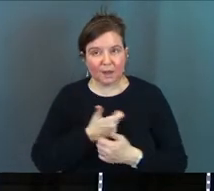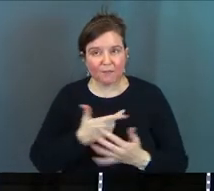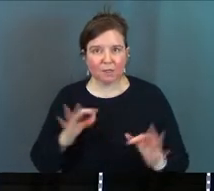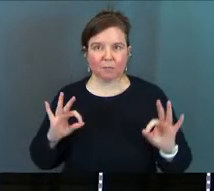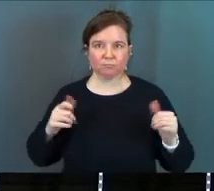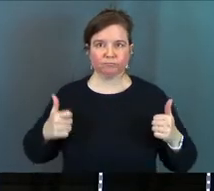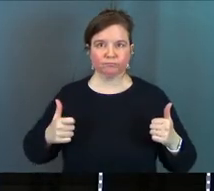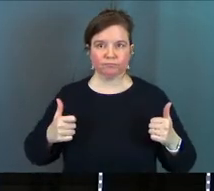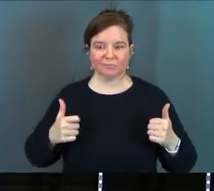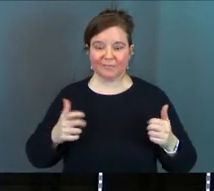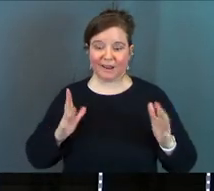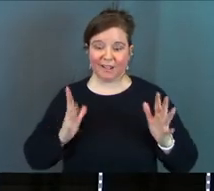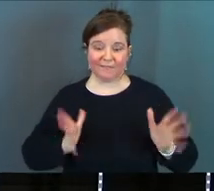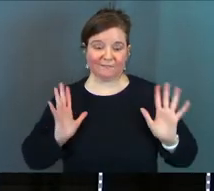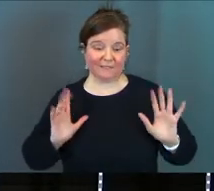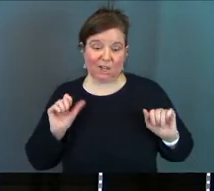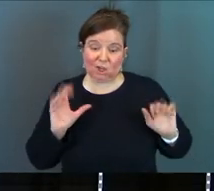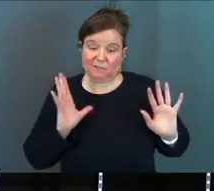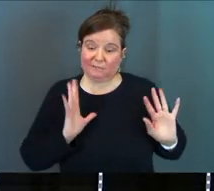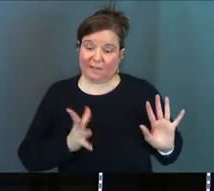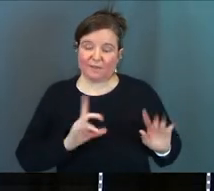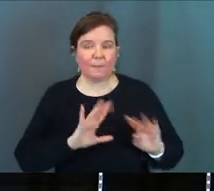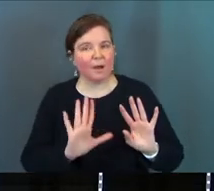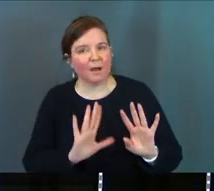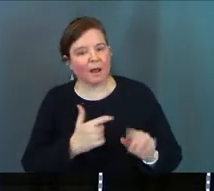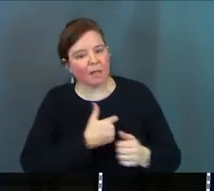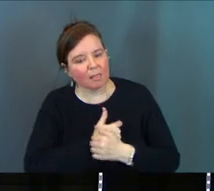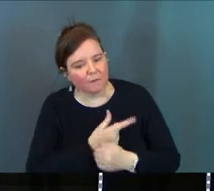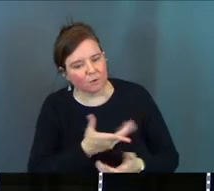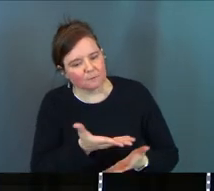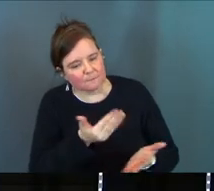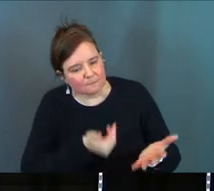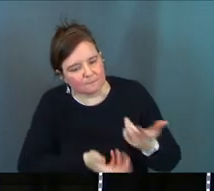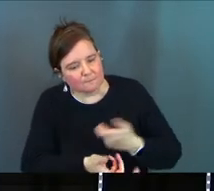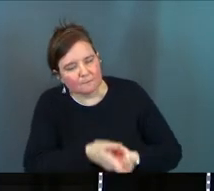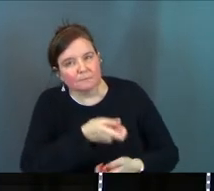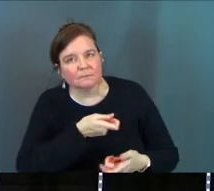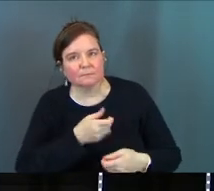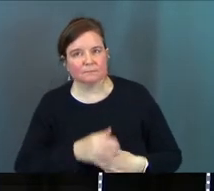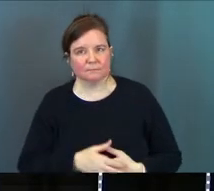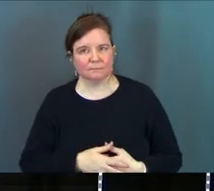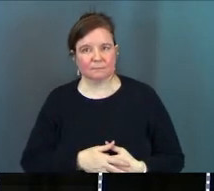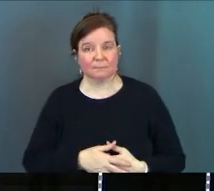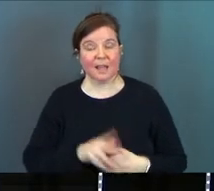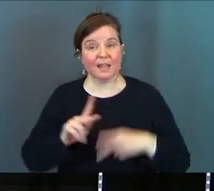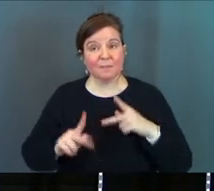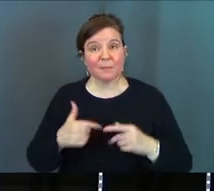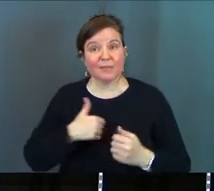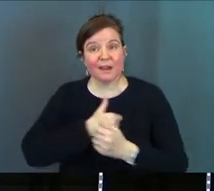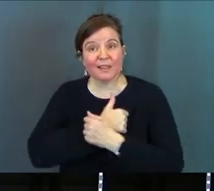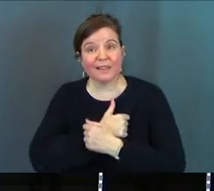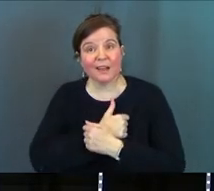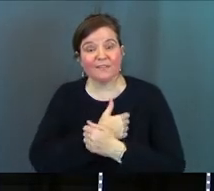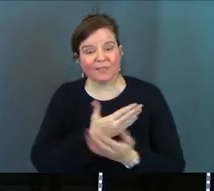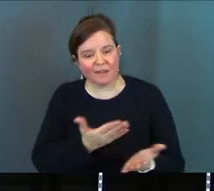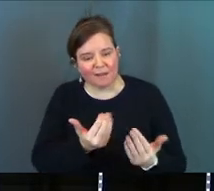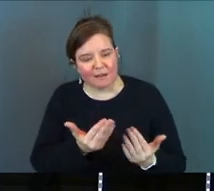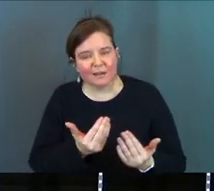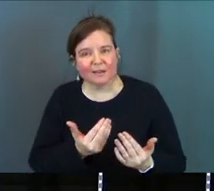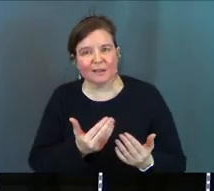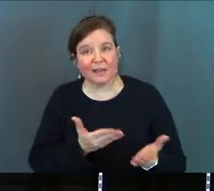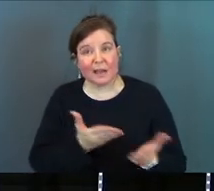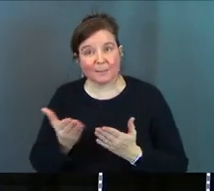everything I could have left you there but now I love you and it's the people that I love that I come and